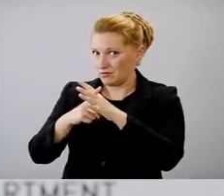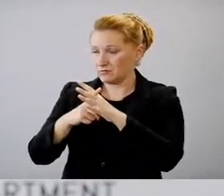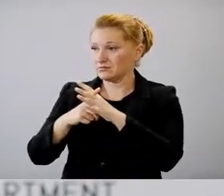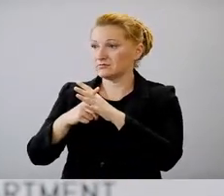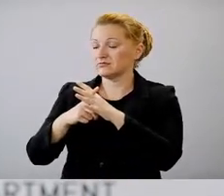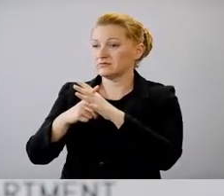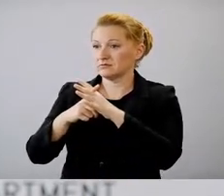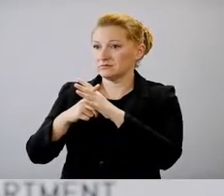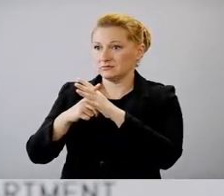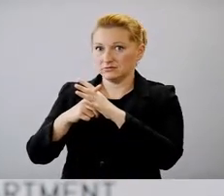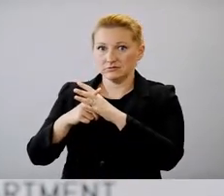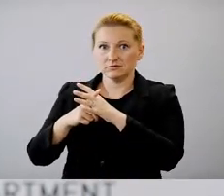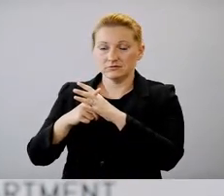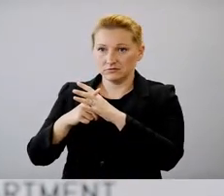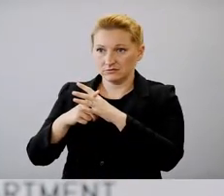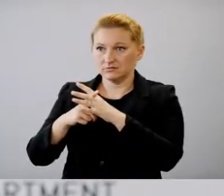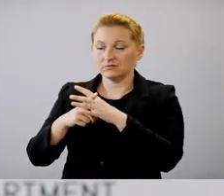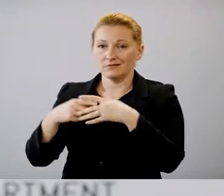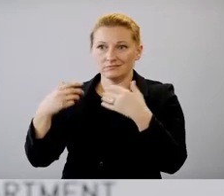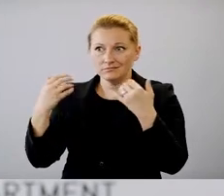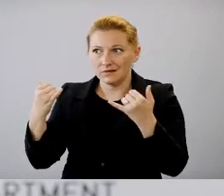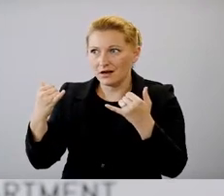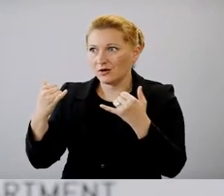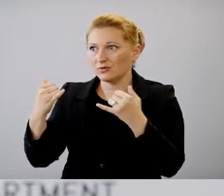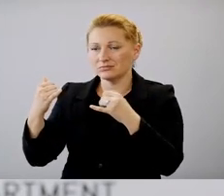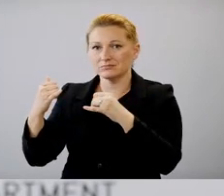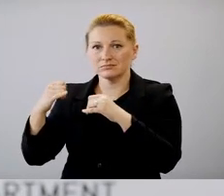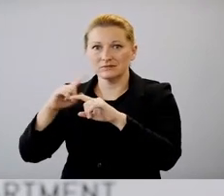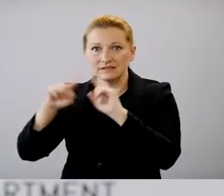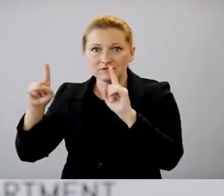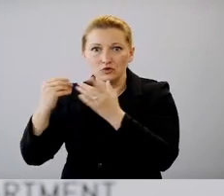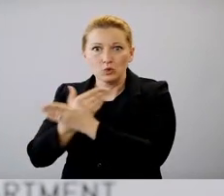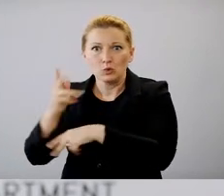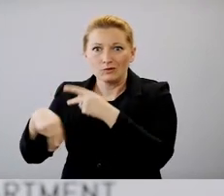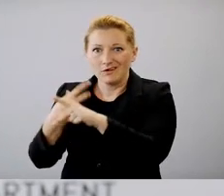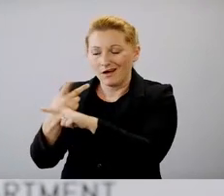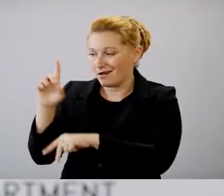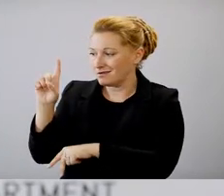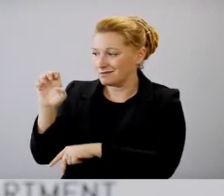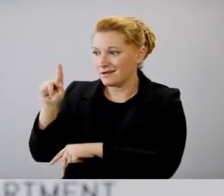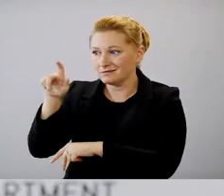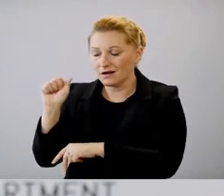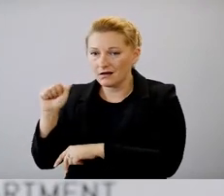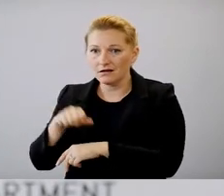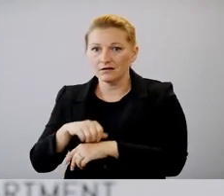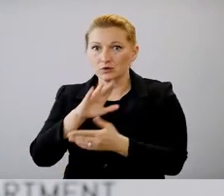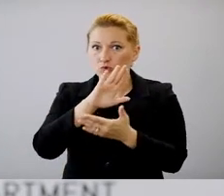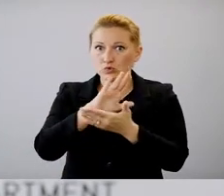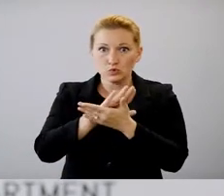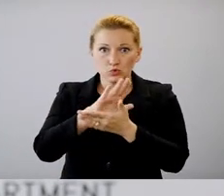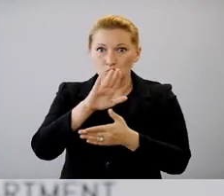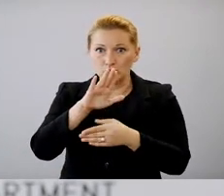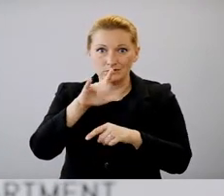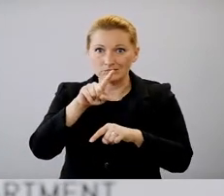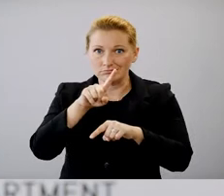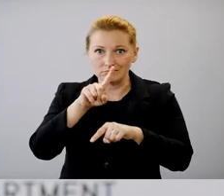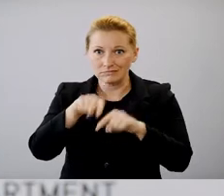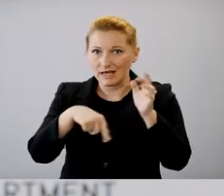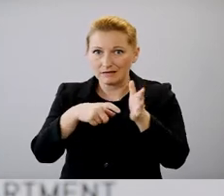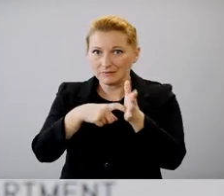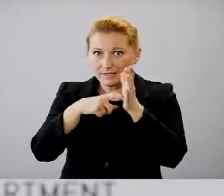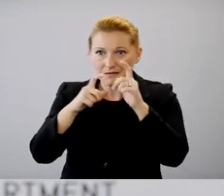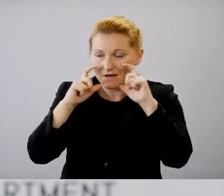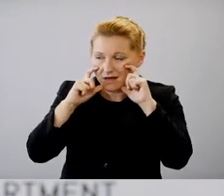prevalence of a Delta variant and schools unable to mandate masks. Um, so I want to know the